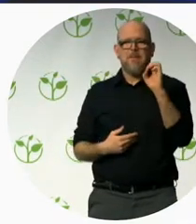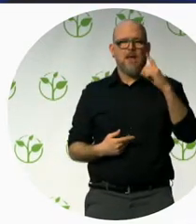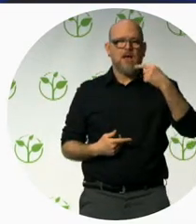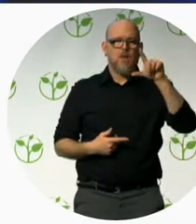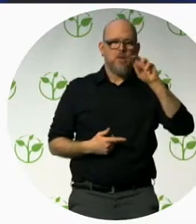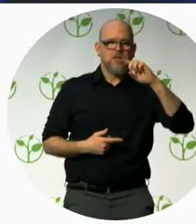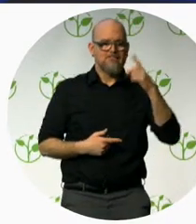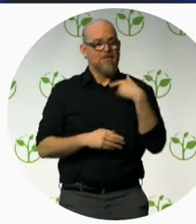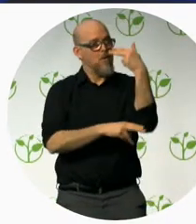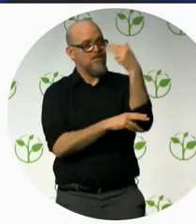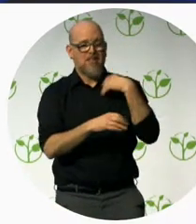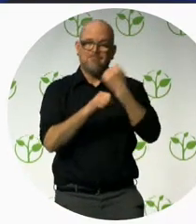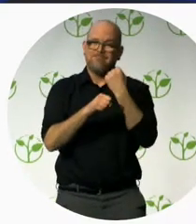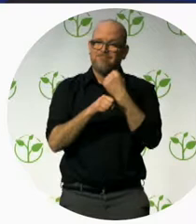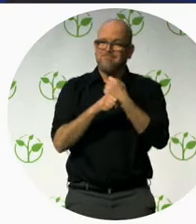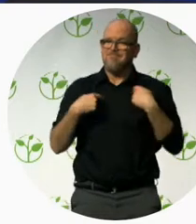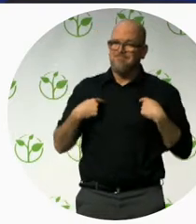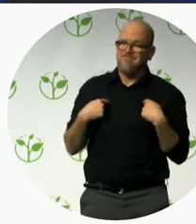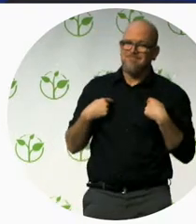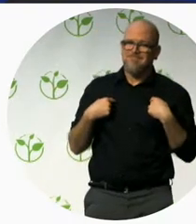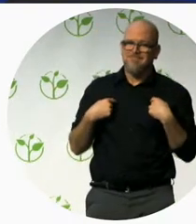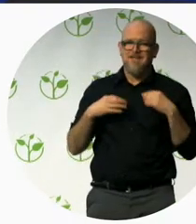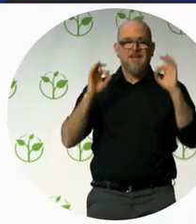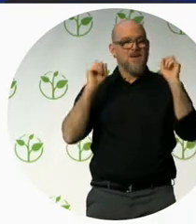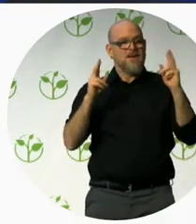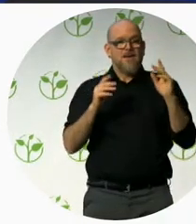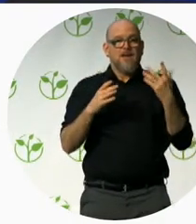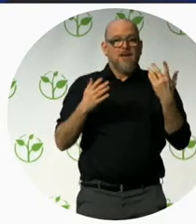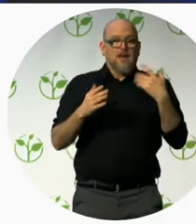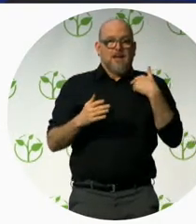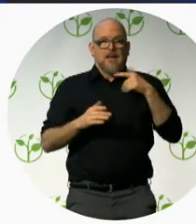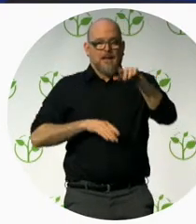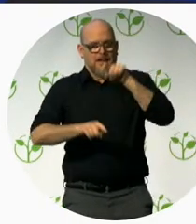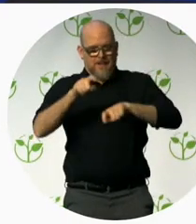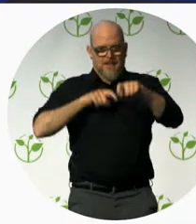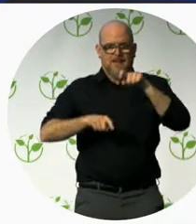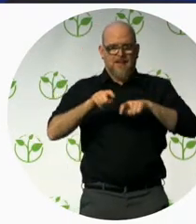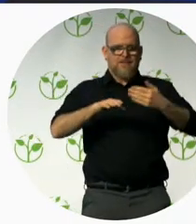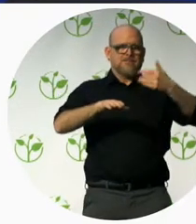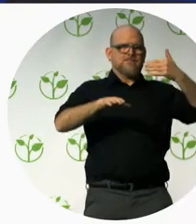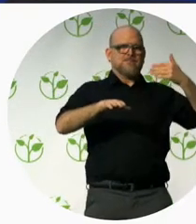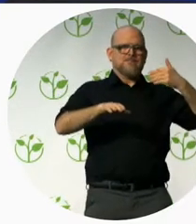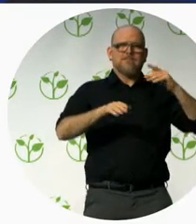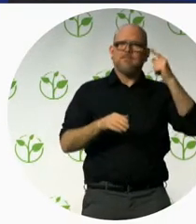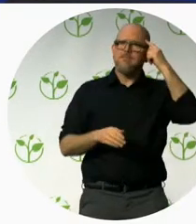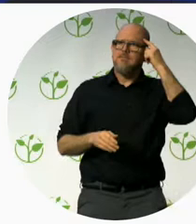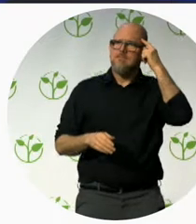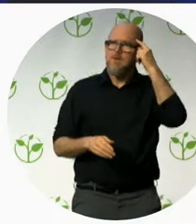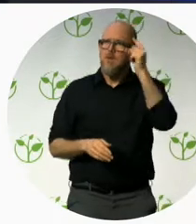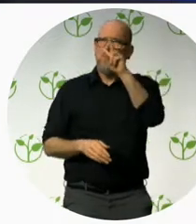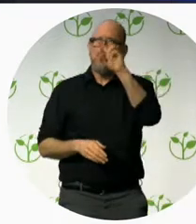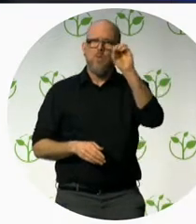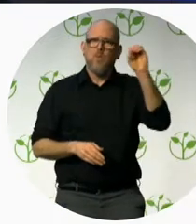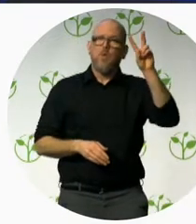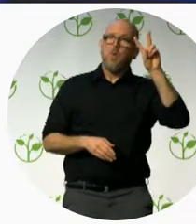I'm going to take you back a little time to 2002, because 2002 myself didn't work, and I was